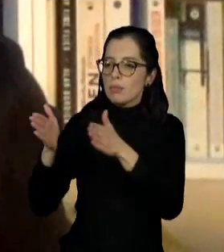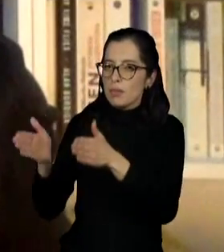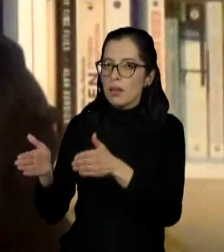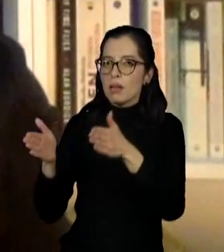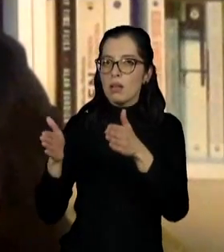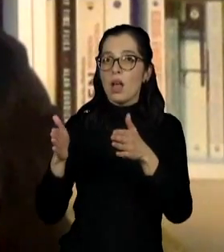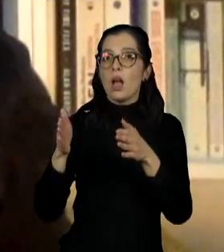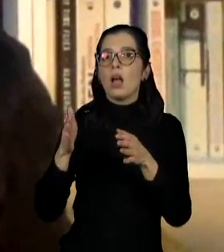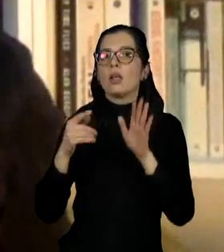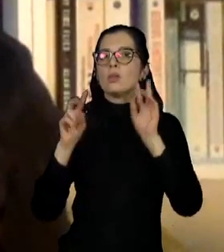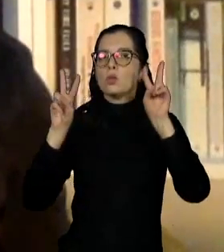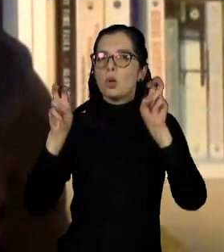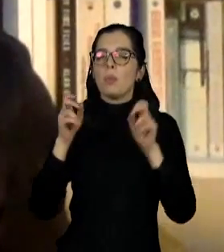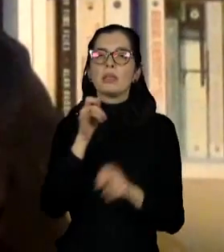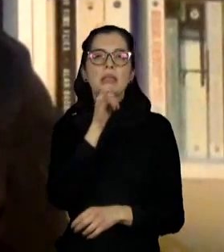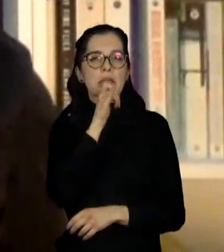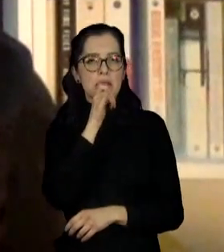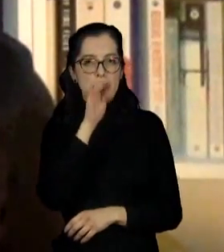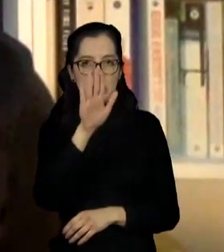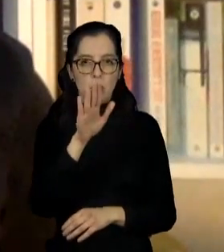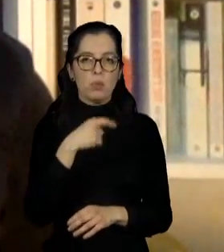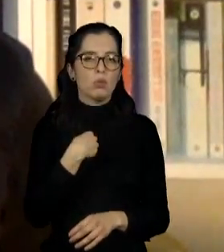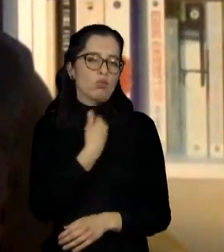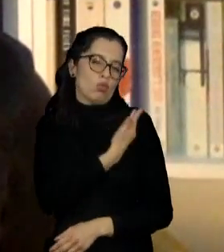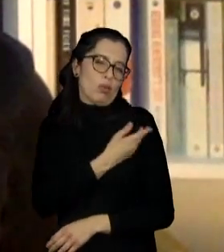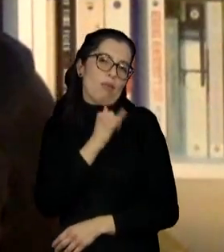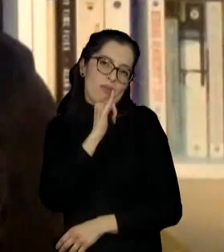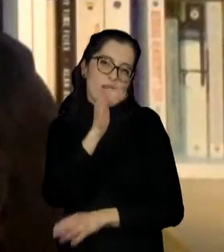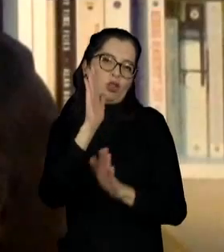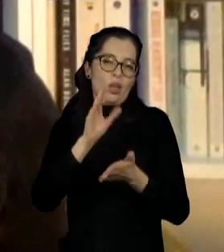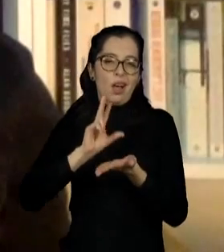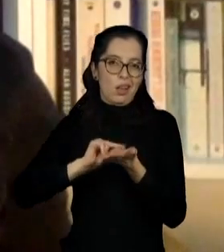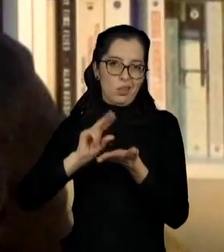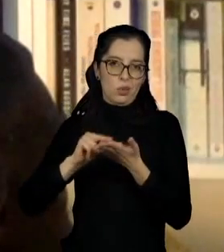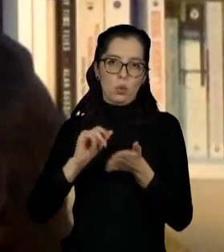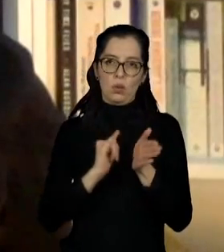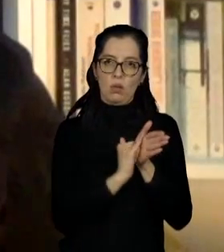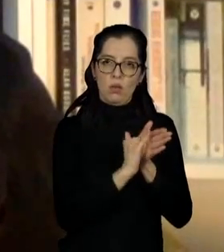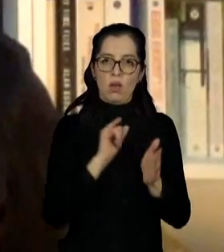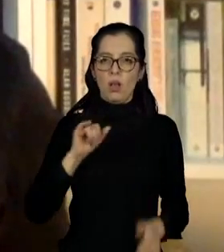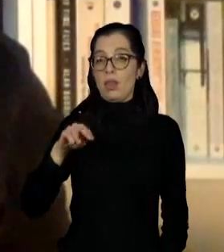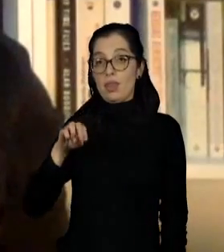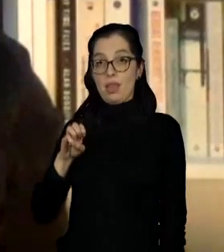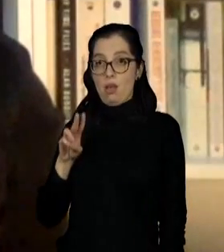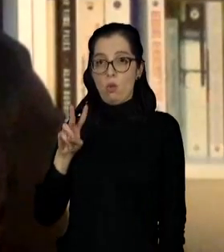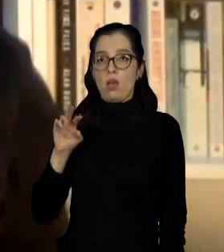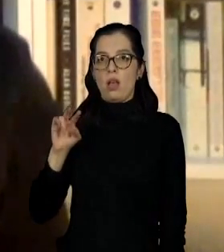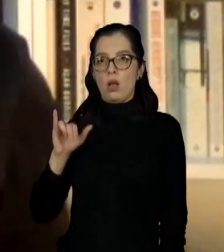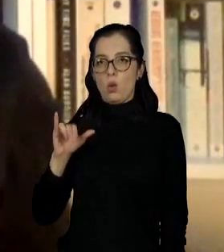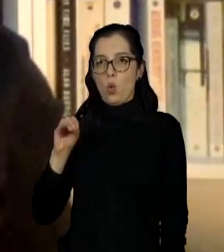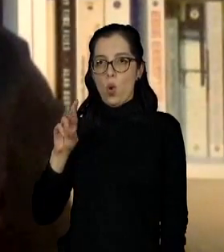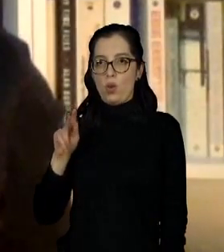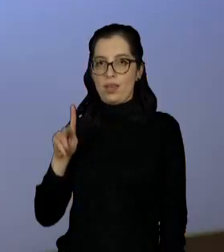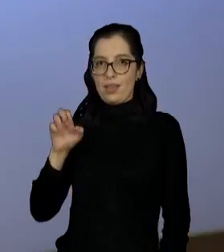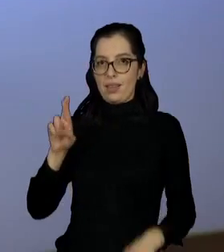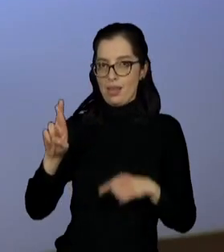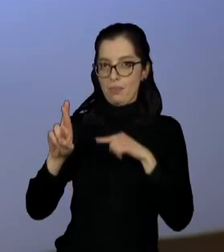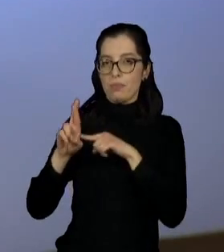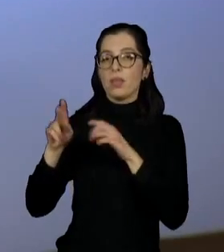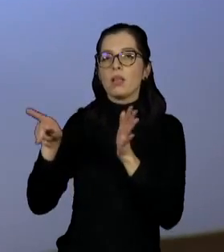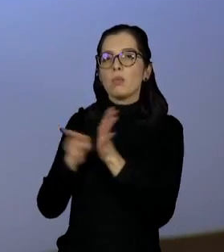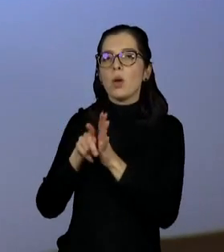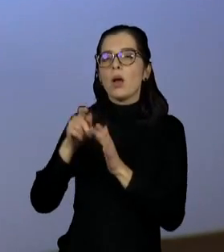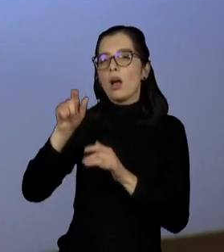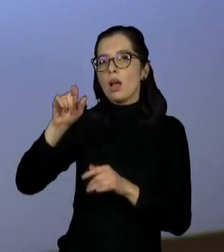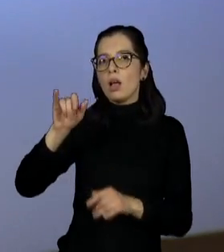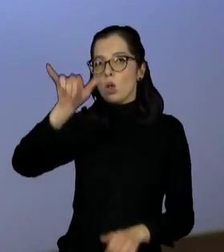slack. One example that I often give in gave in the New Yorker article was Toyota